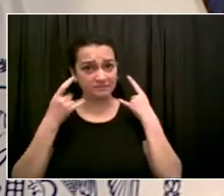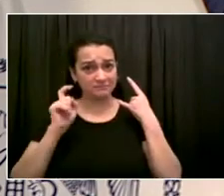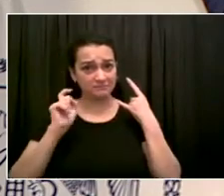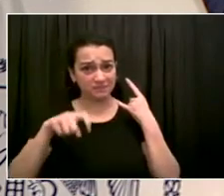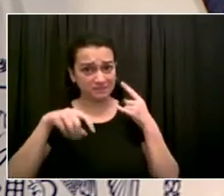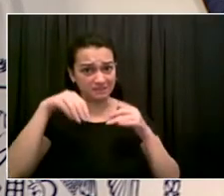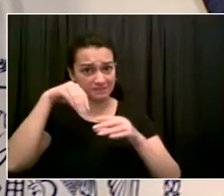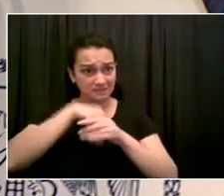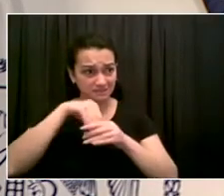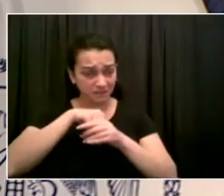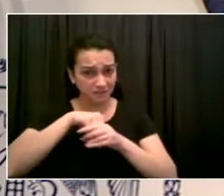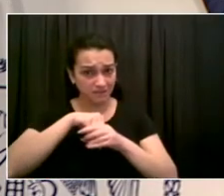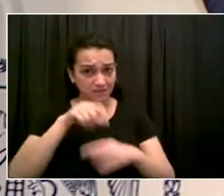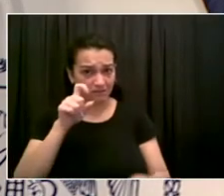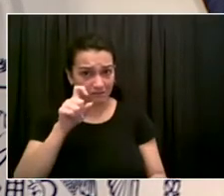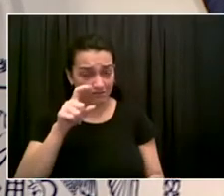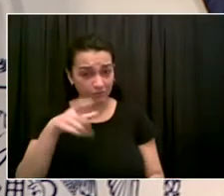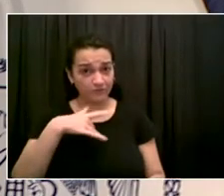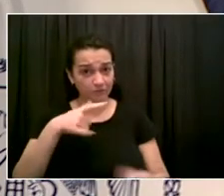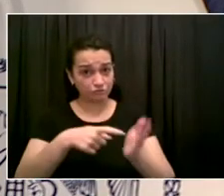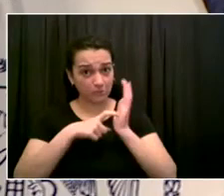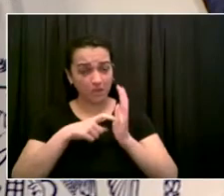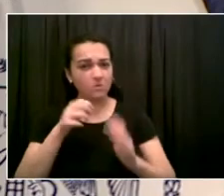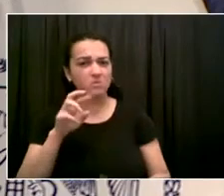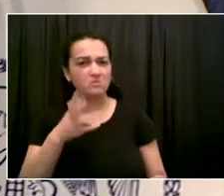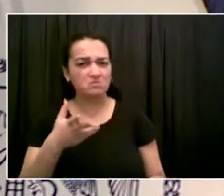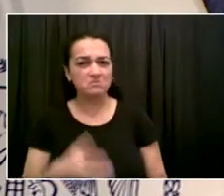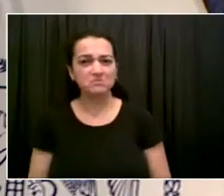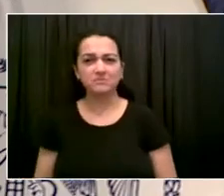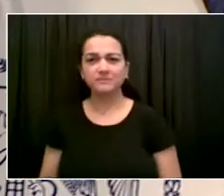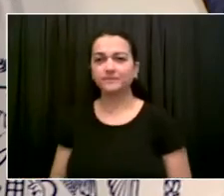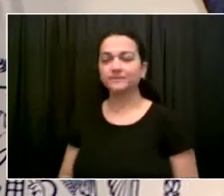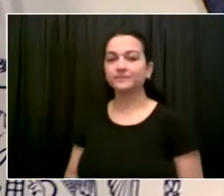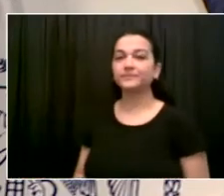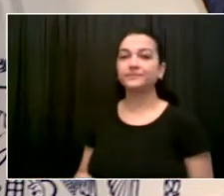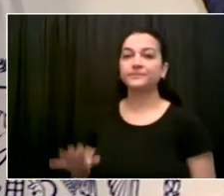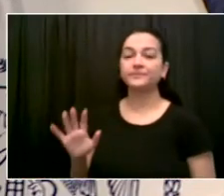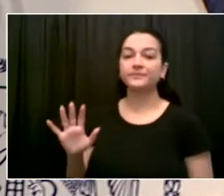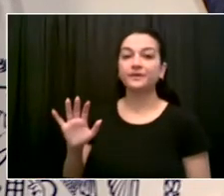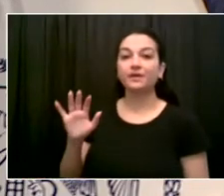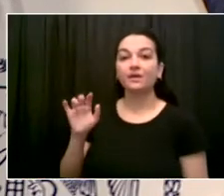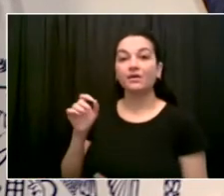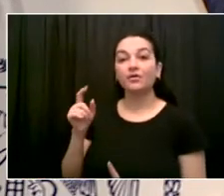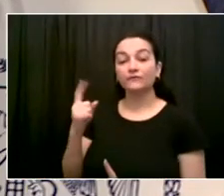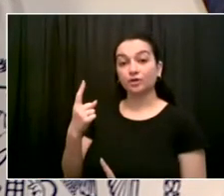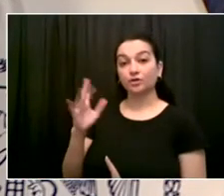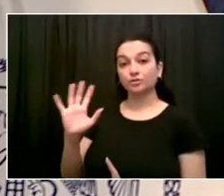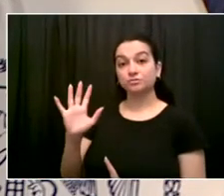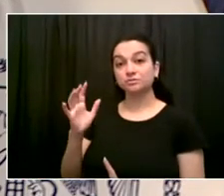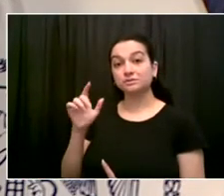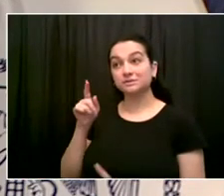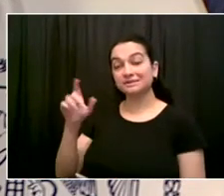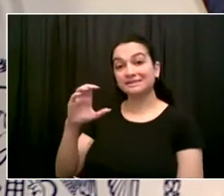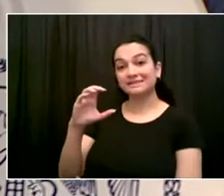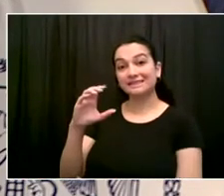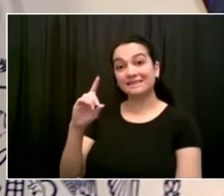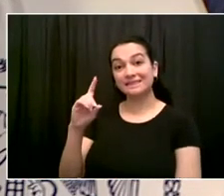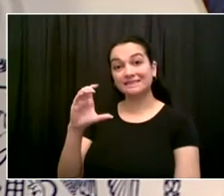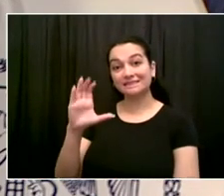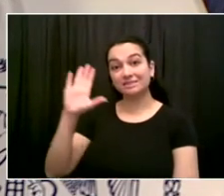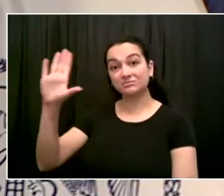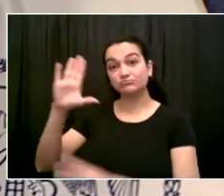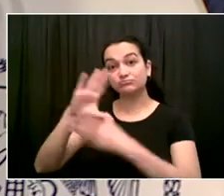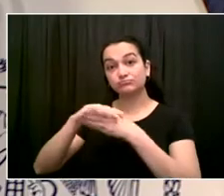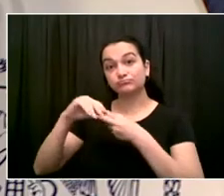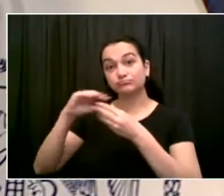the research, first and foremost. We wanted to look at what the CDC had put together and determine what made sense